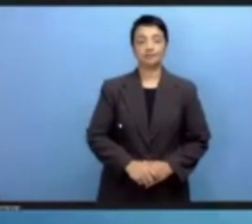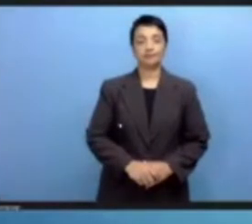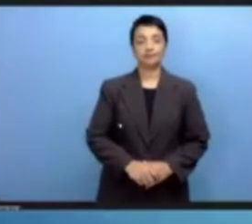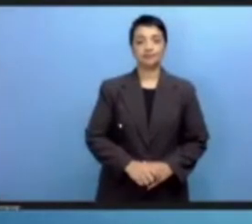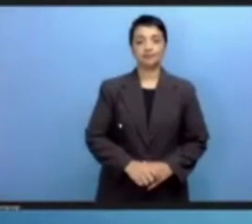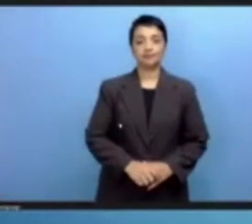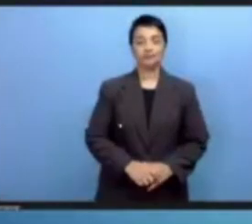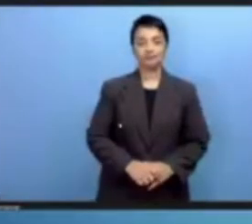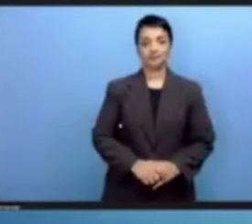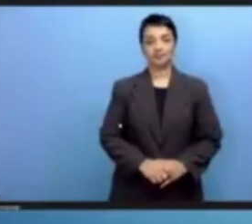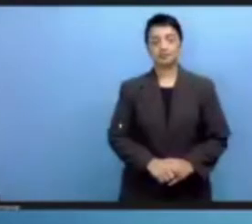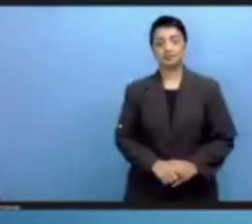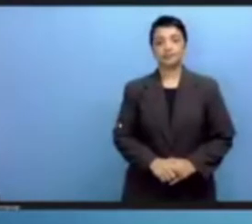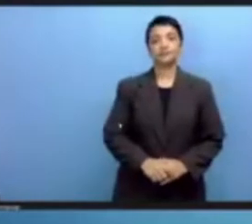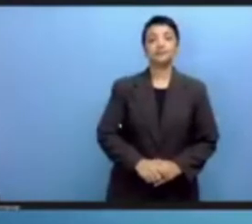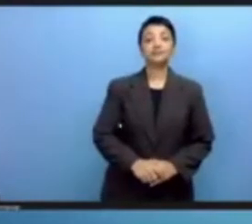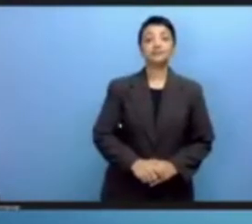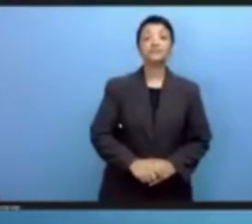Thank you very much, Vincent.